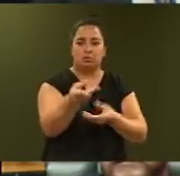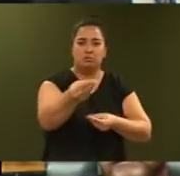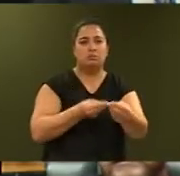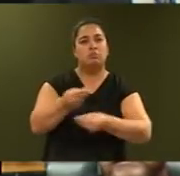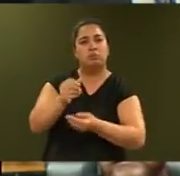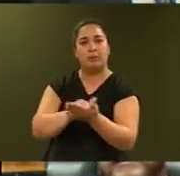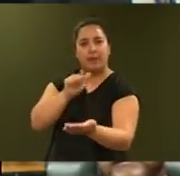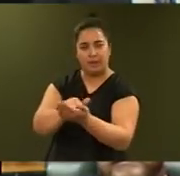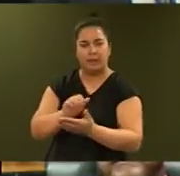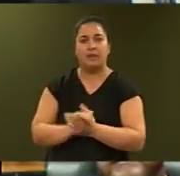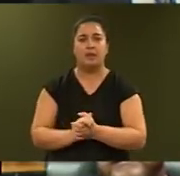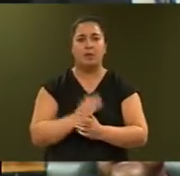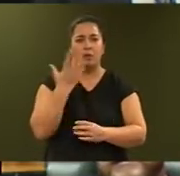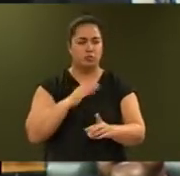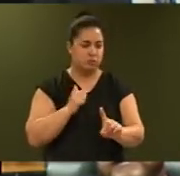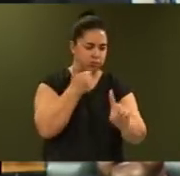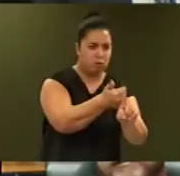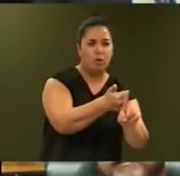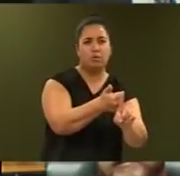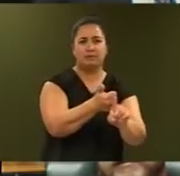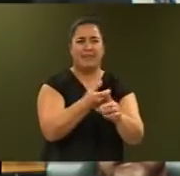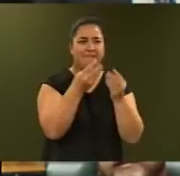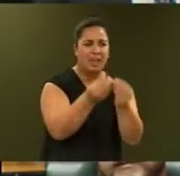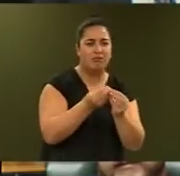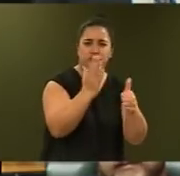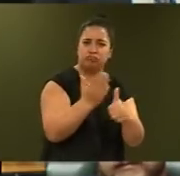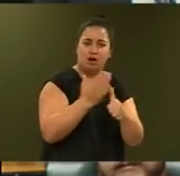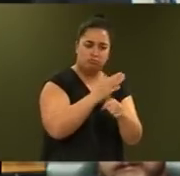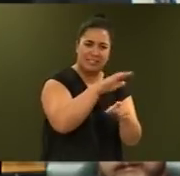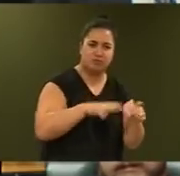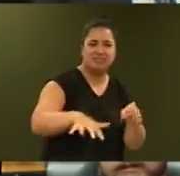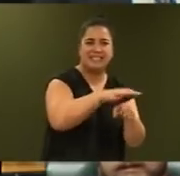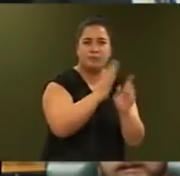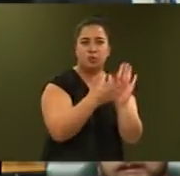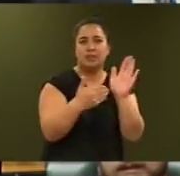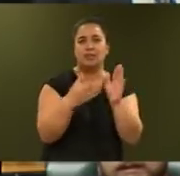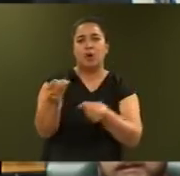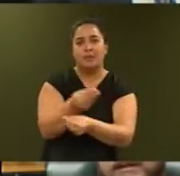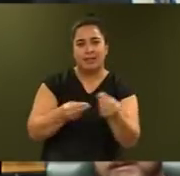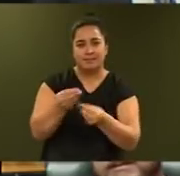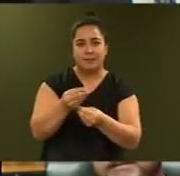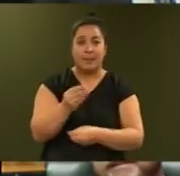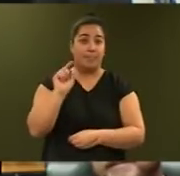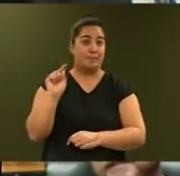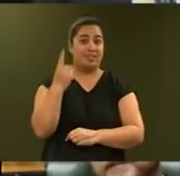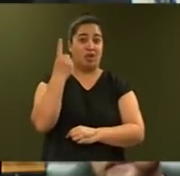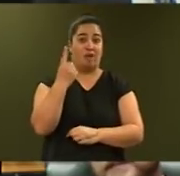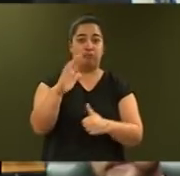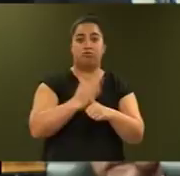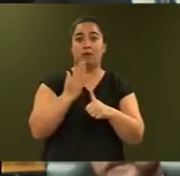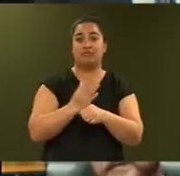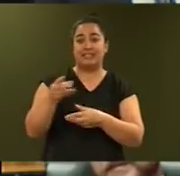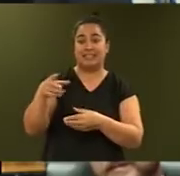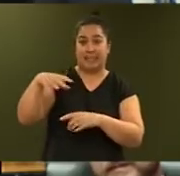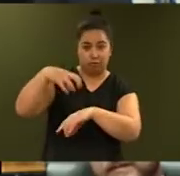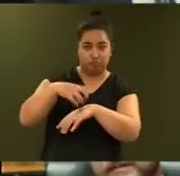to support the value the primary sector brings to New Zealand's economy. The Ministry for Primary Industries will receive new operating funding